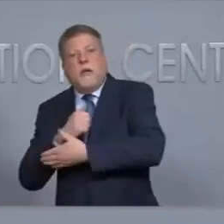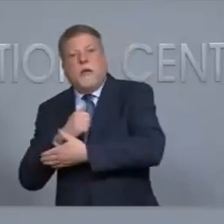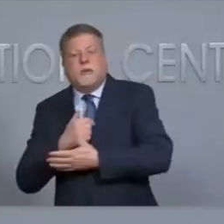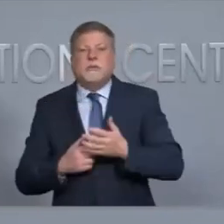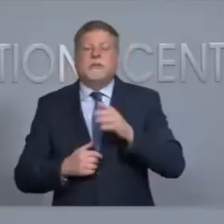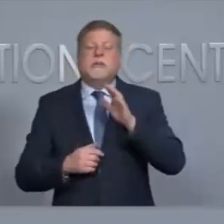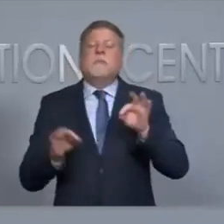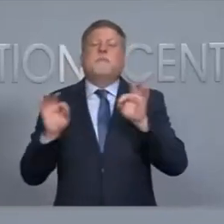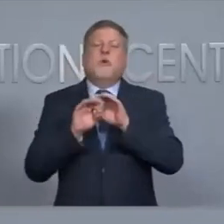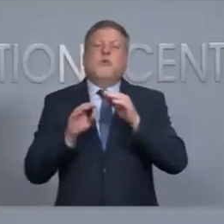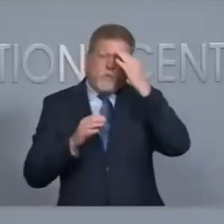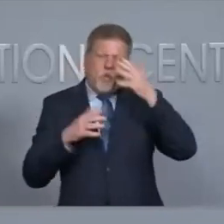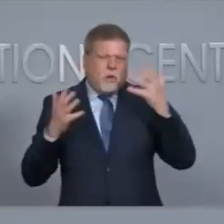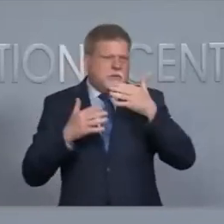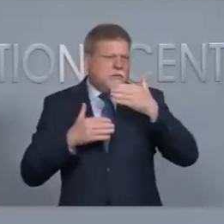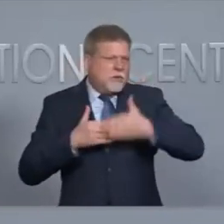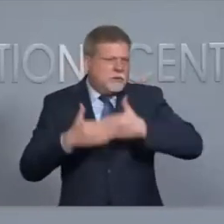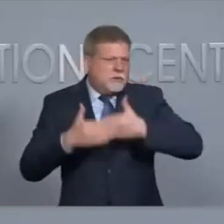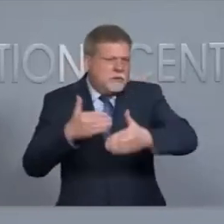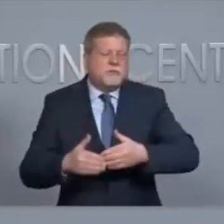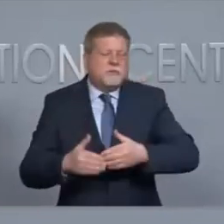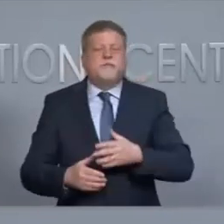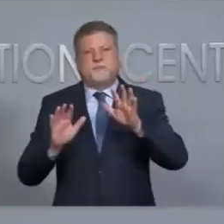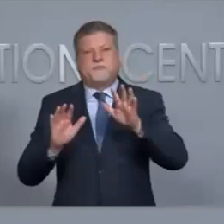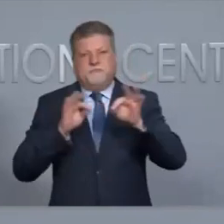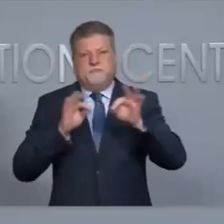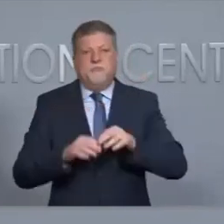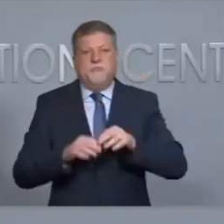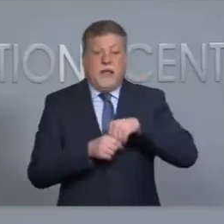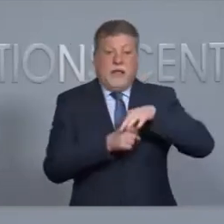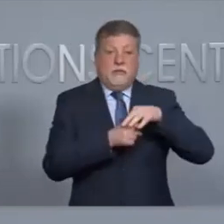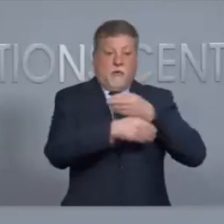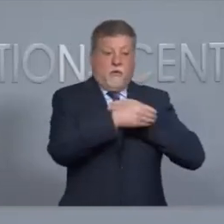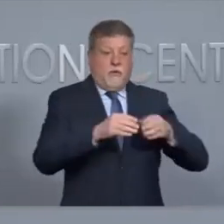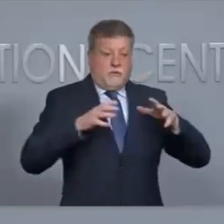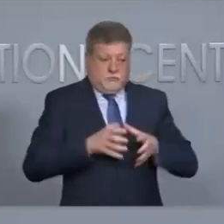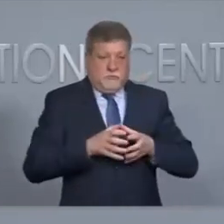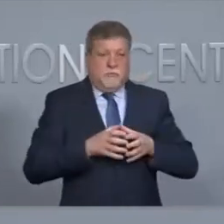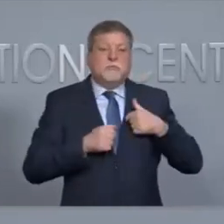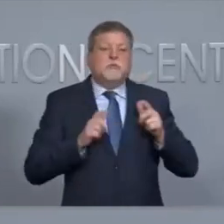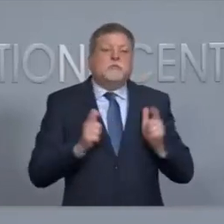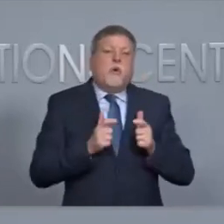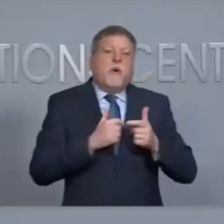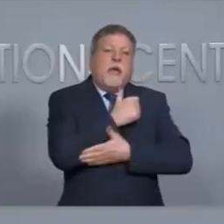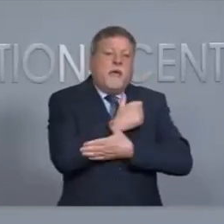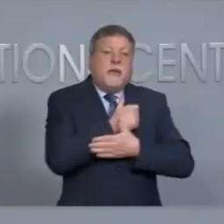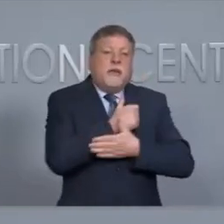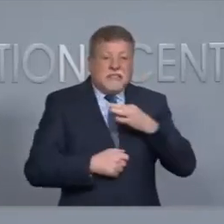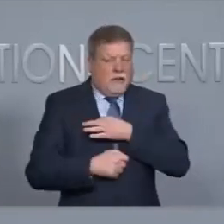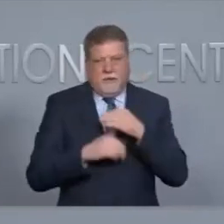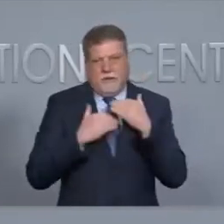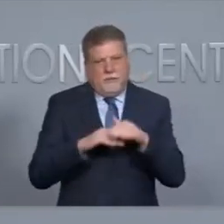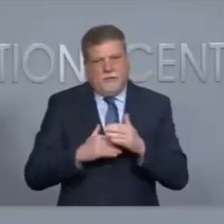process works in election offices a small county for example has very little staff